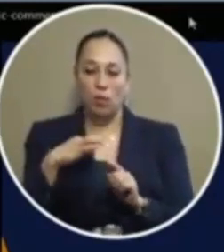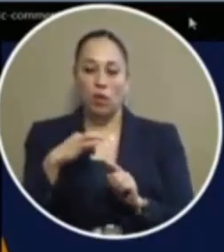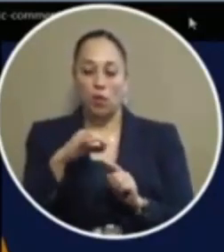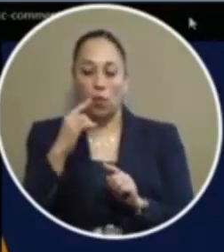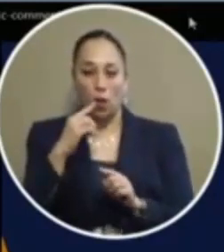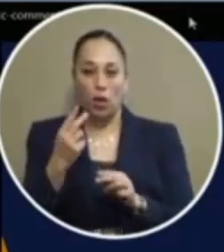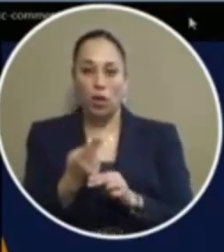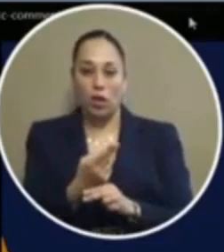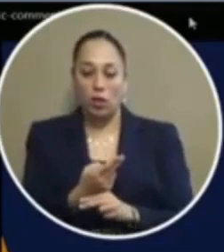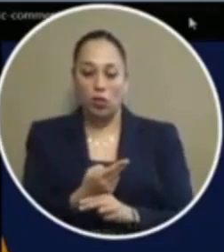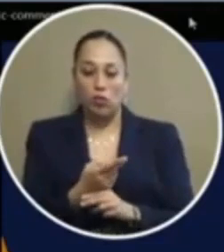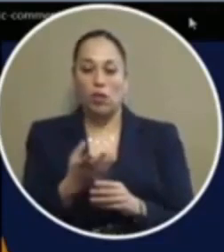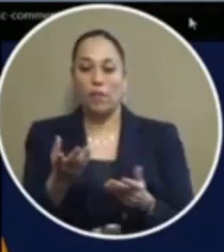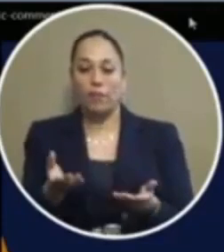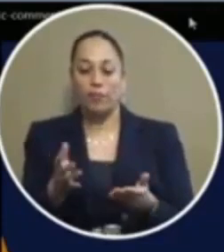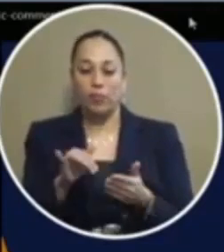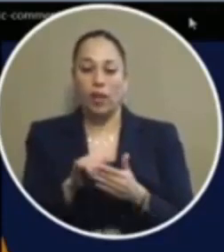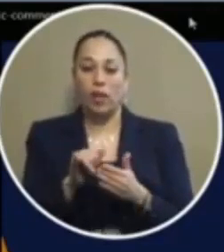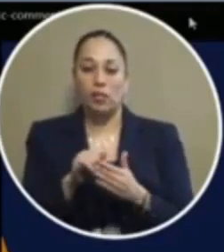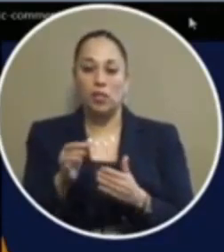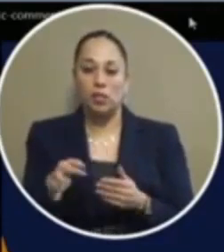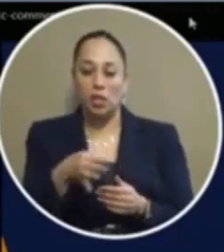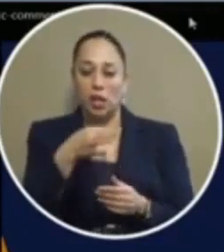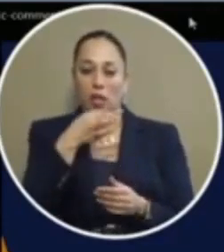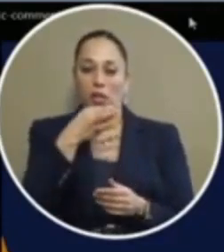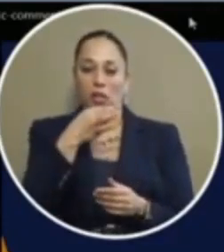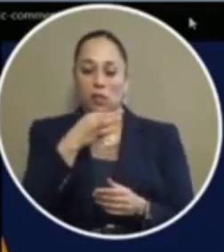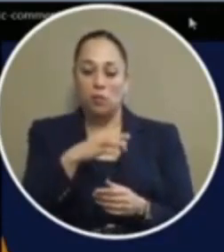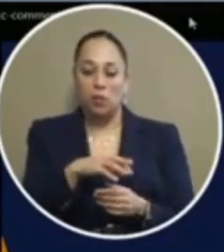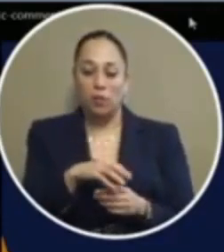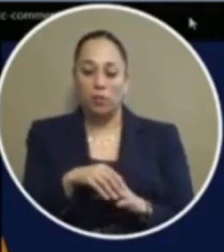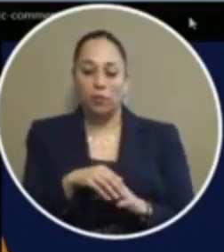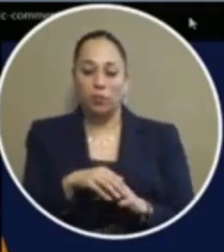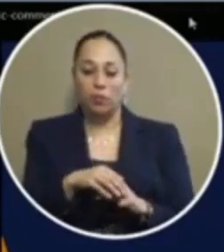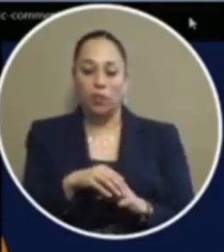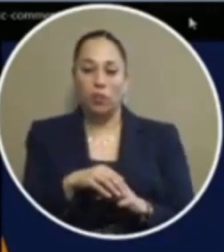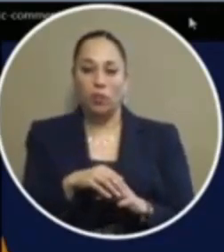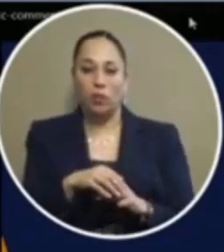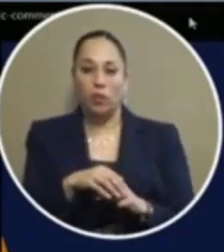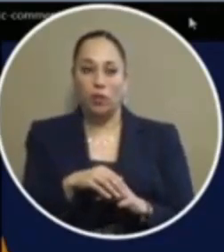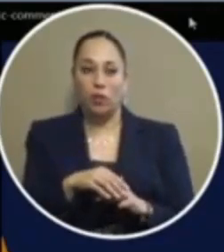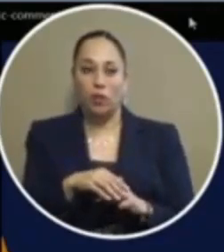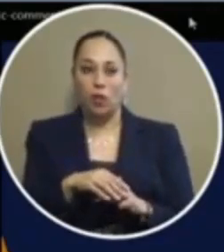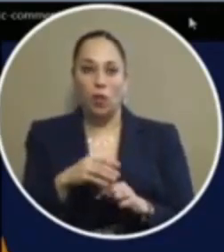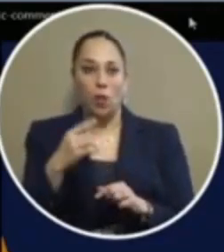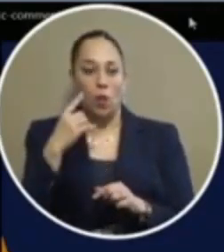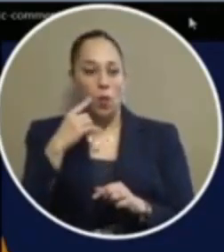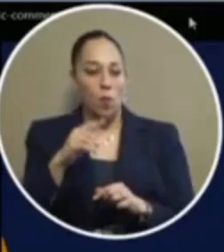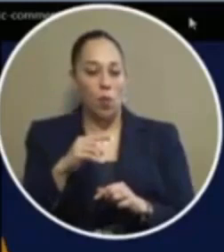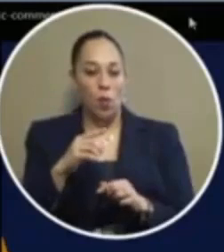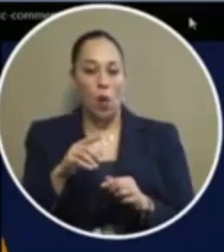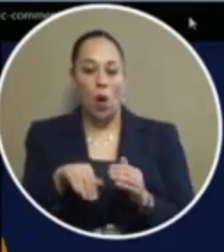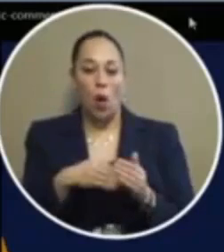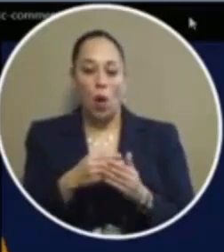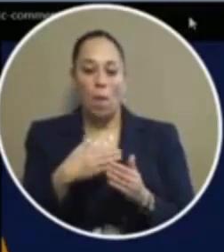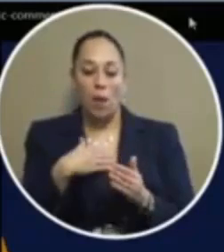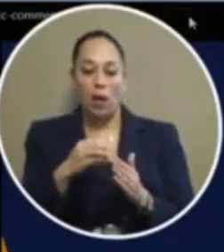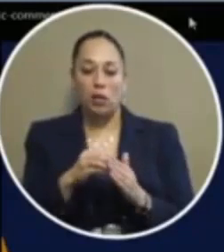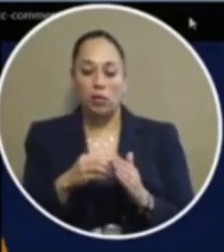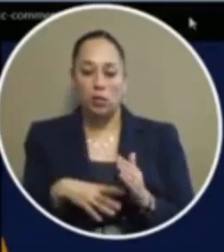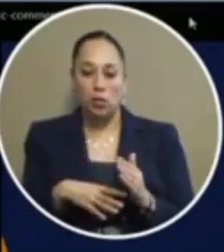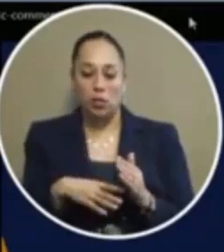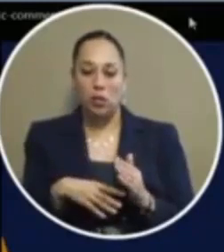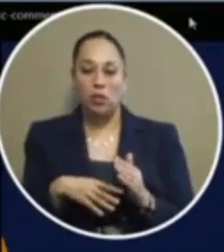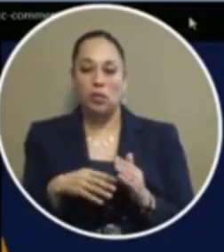use of course i'm not a medical expert but as far as i've seen uh just cvd alone helped my students that even pay